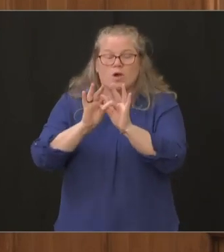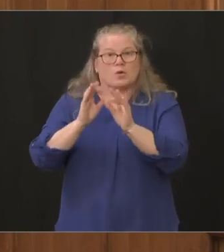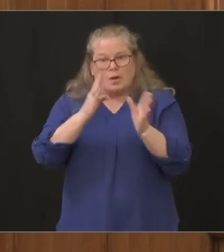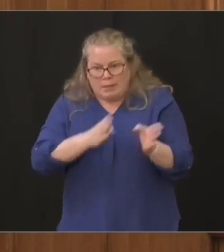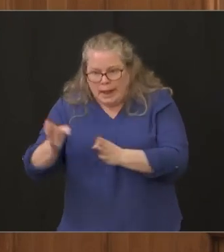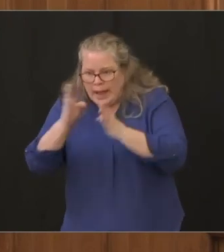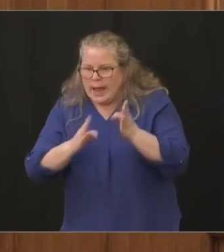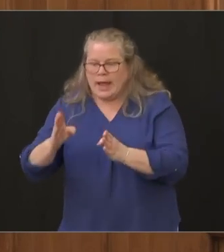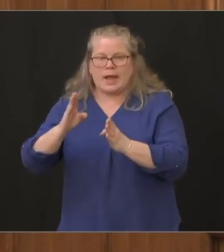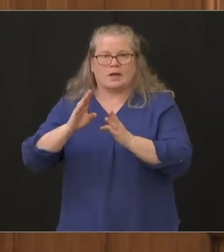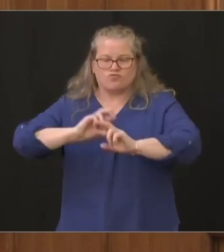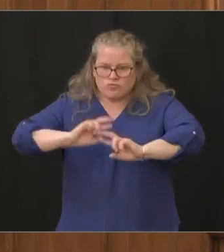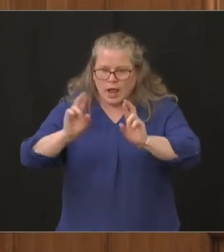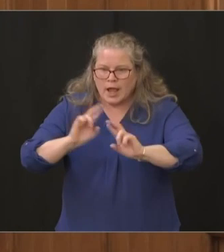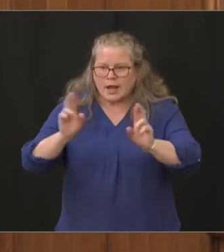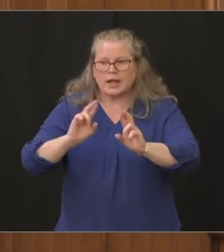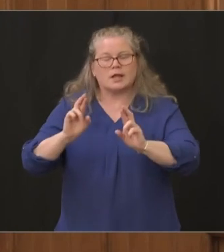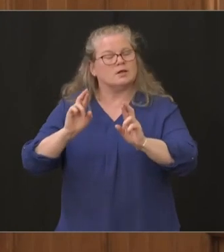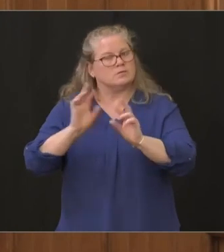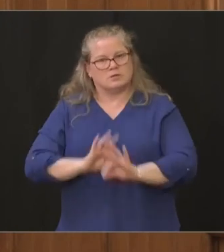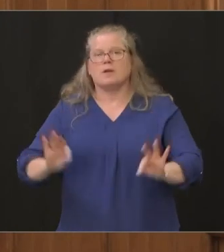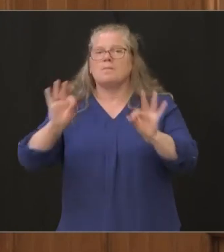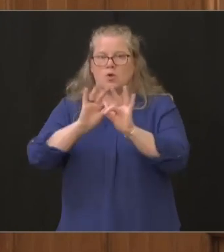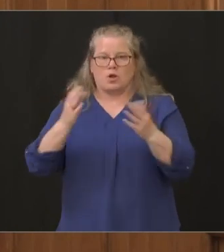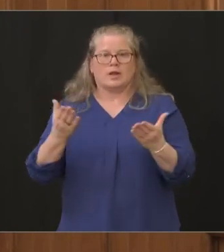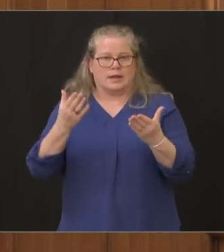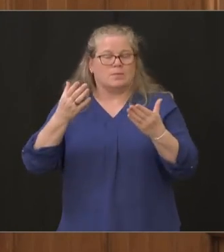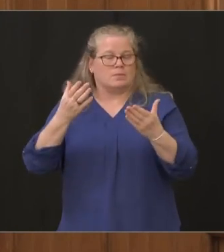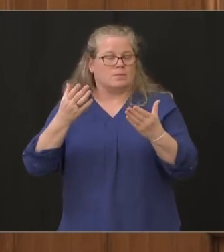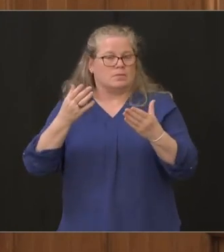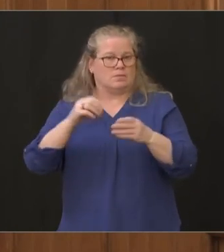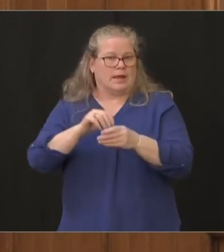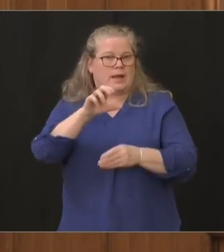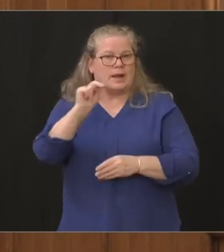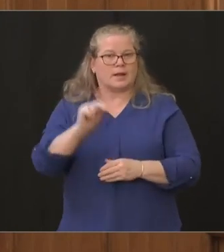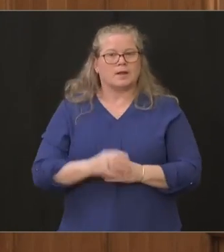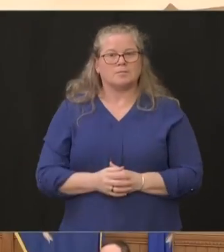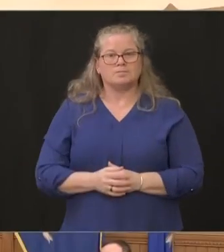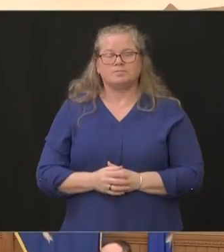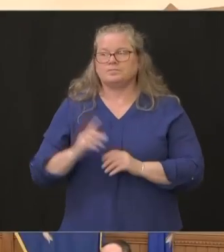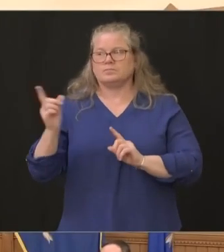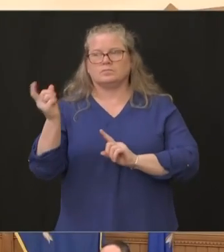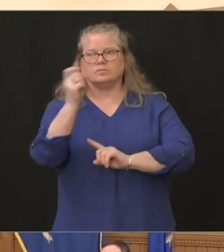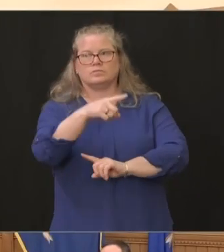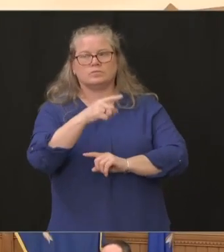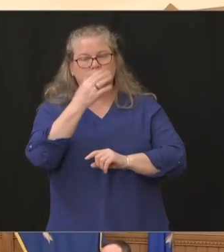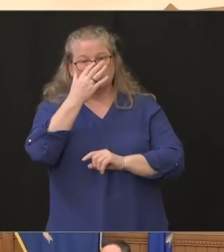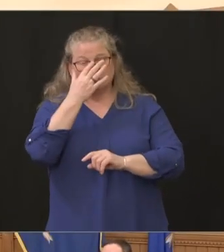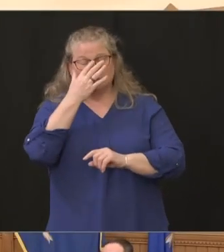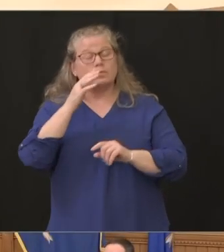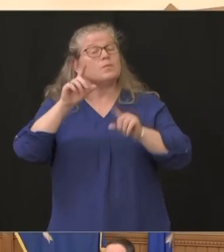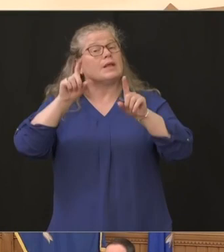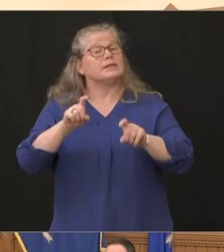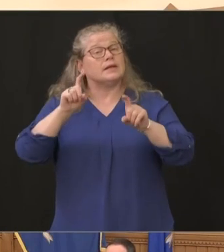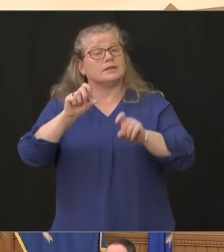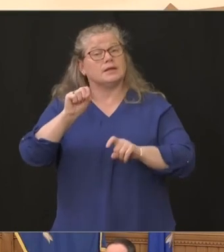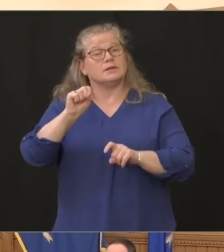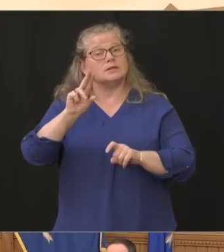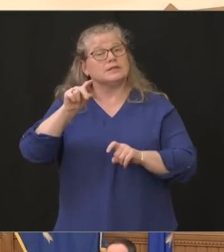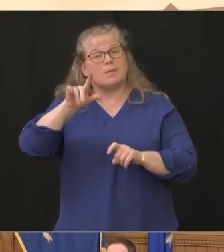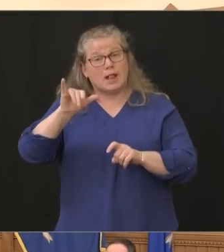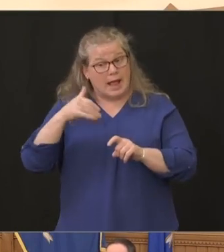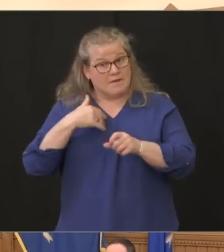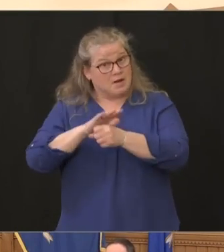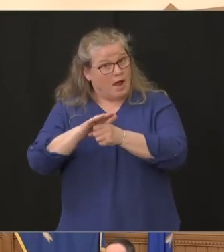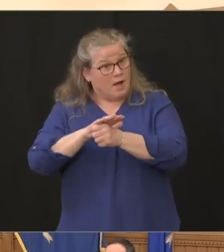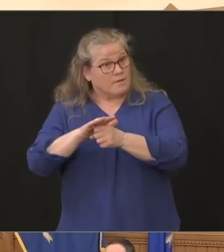and the robust nature of it occurs here in connecticut and on testing supplies i know that we've talked a lot about ppa